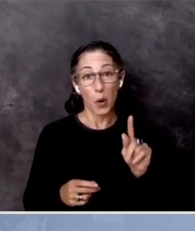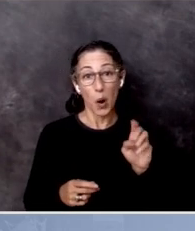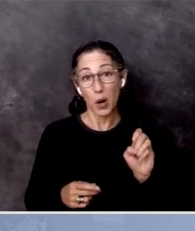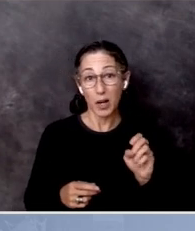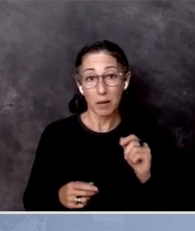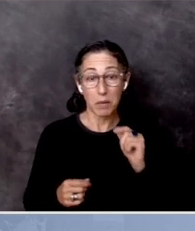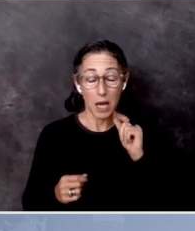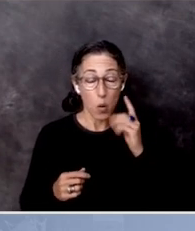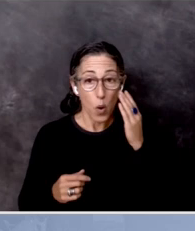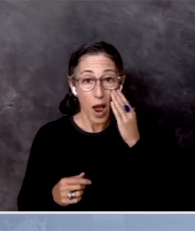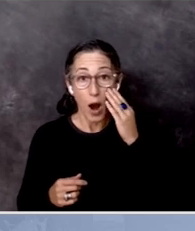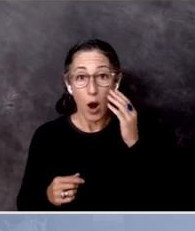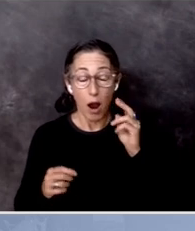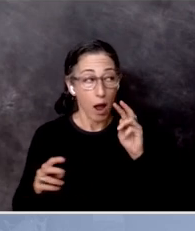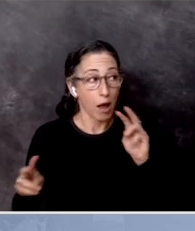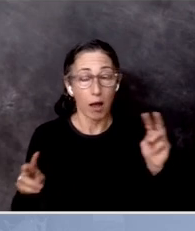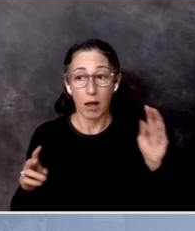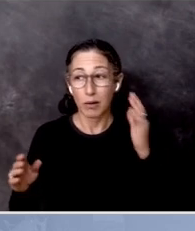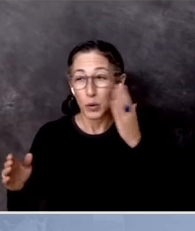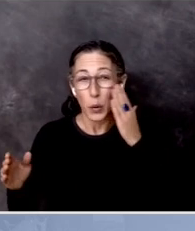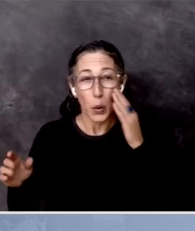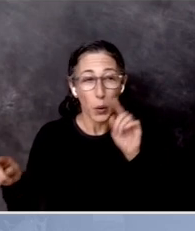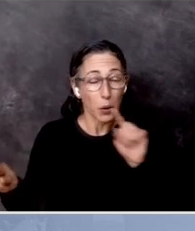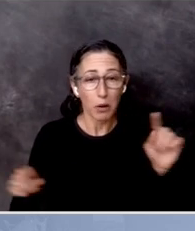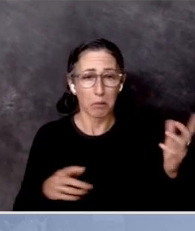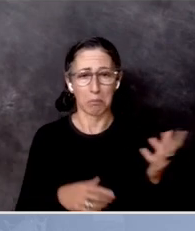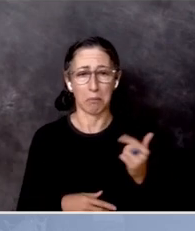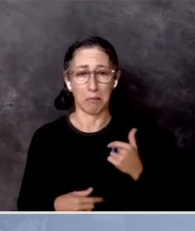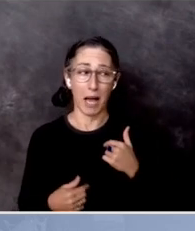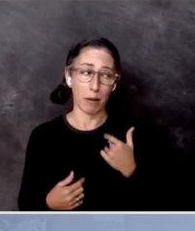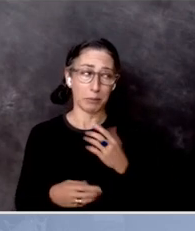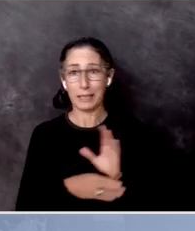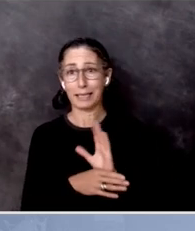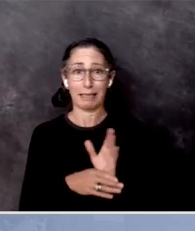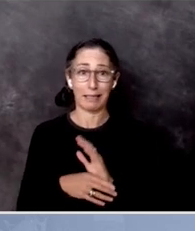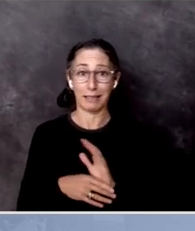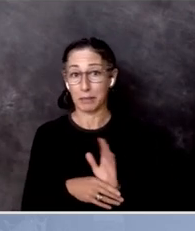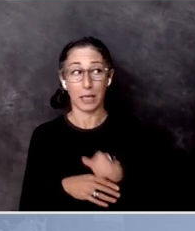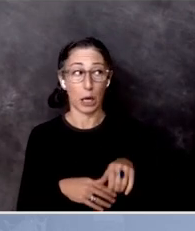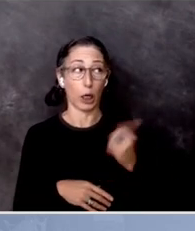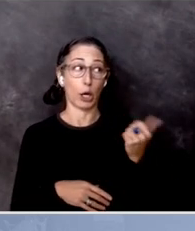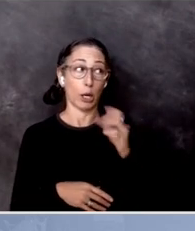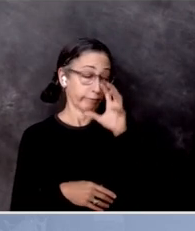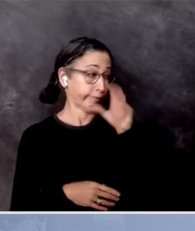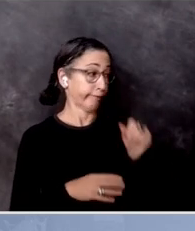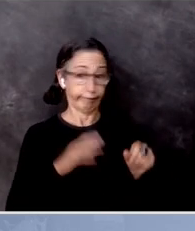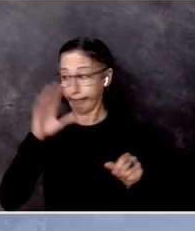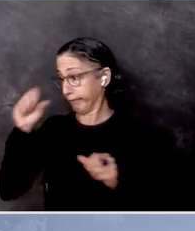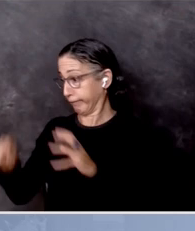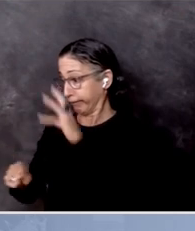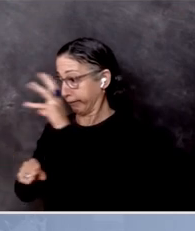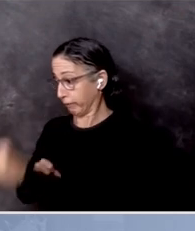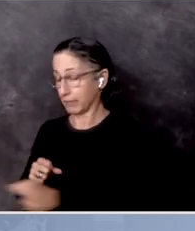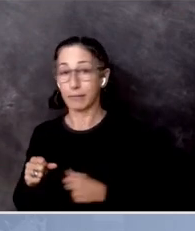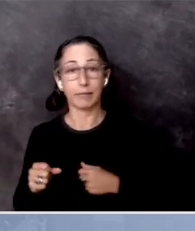other stuff that I was interested in. We won't go into the details.